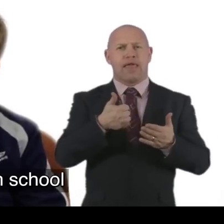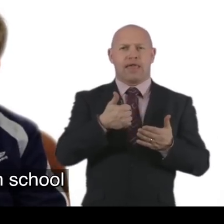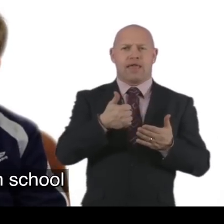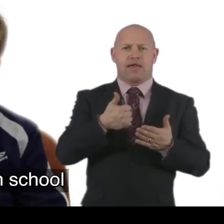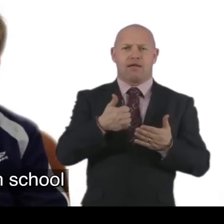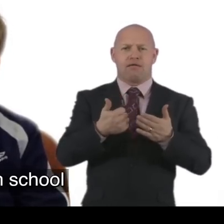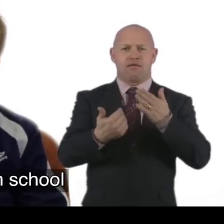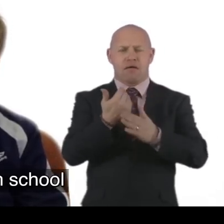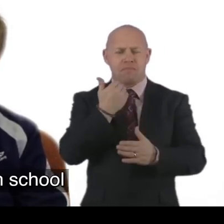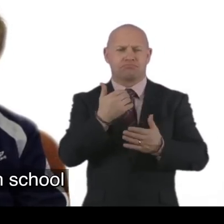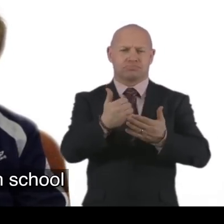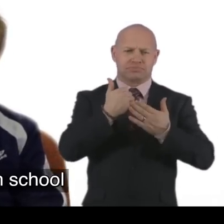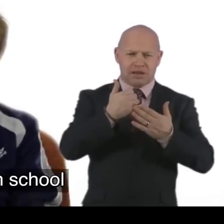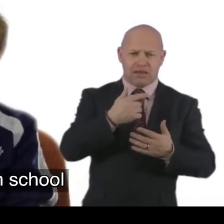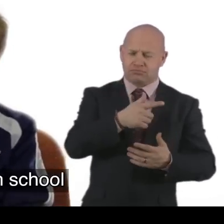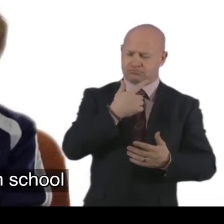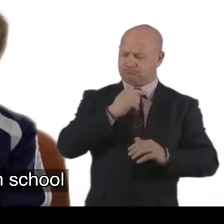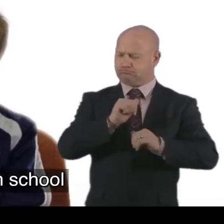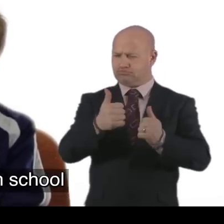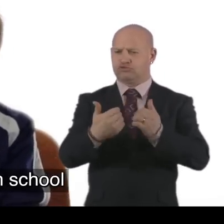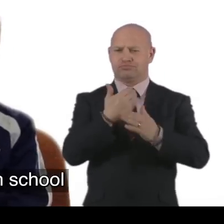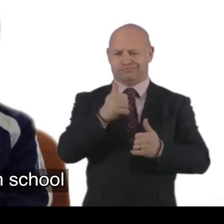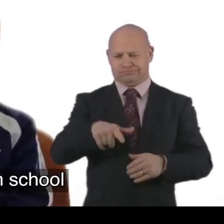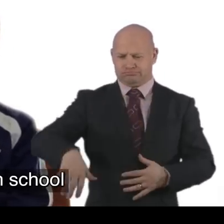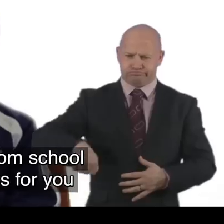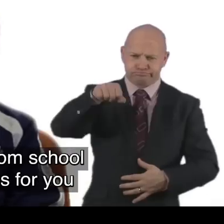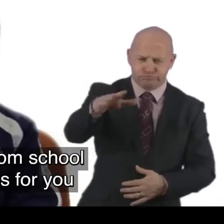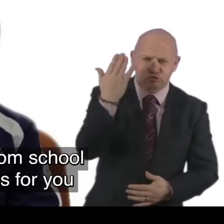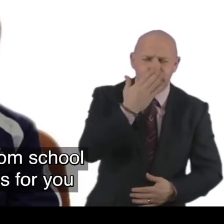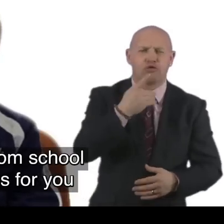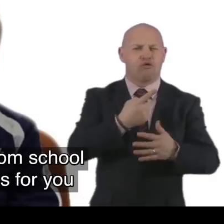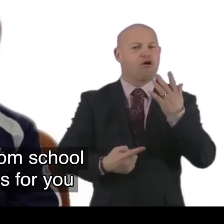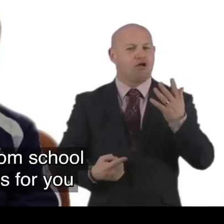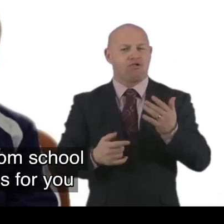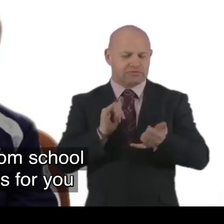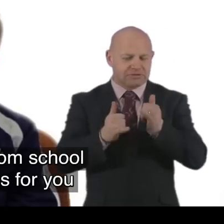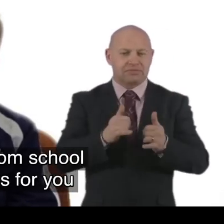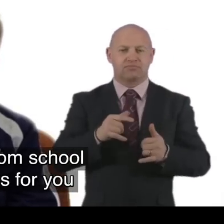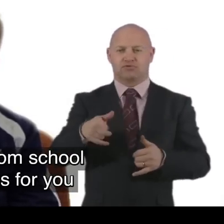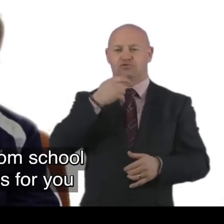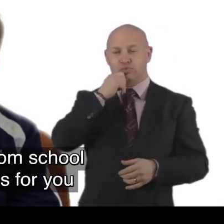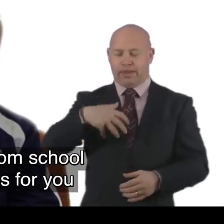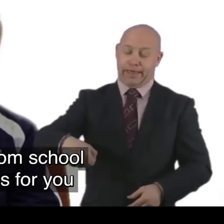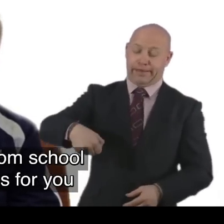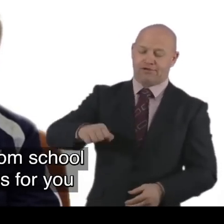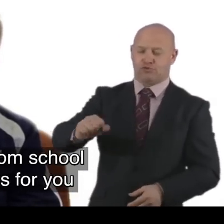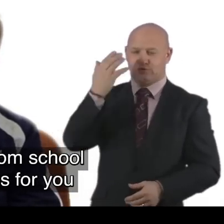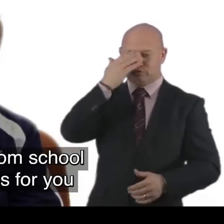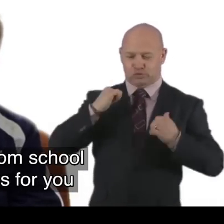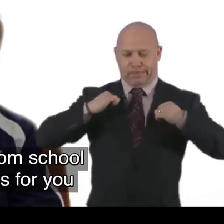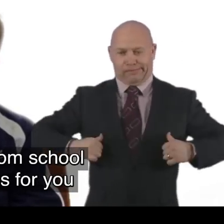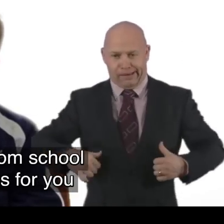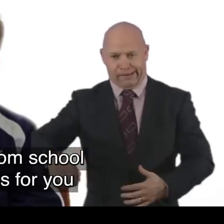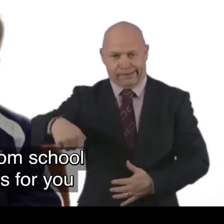Usually. Comes and. Picks me up from school. Yep. She's great. She comes and gets you at school sometimes. And she'll.